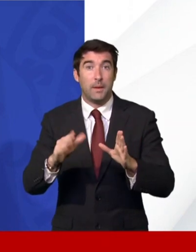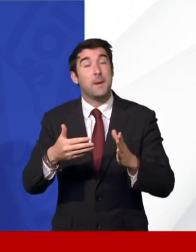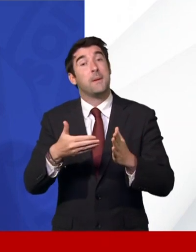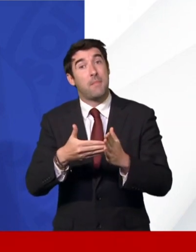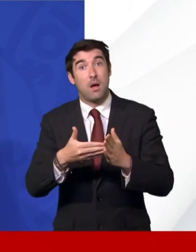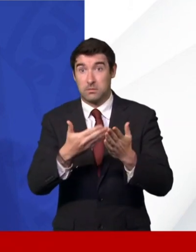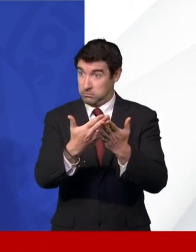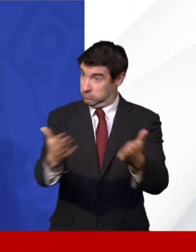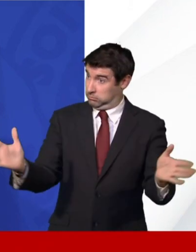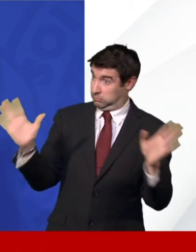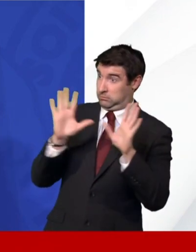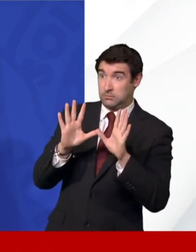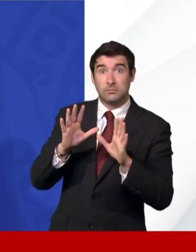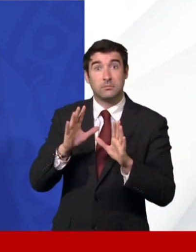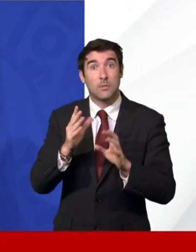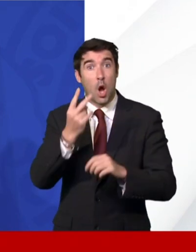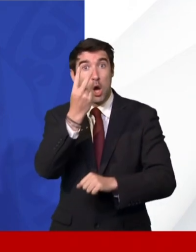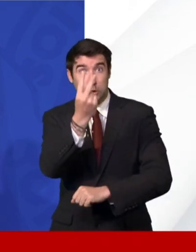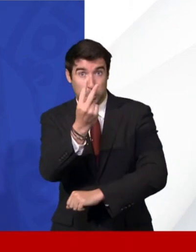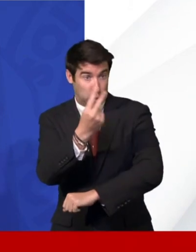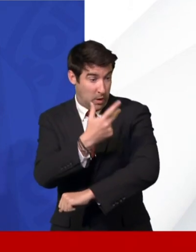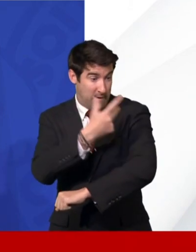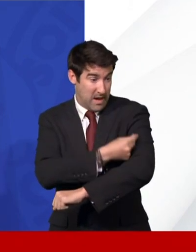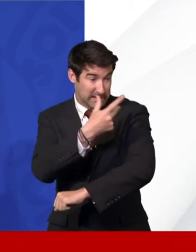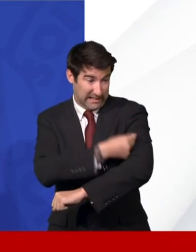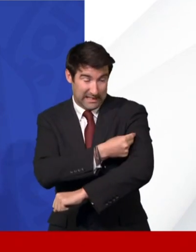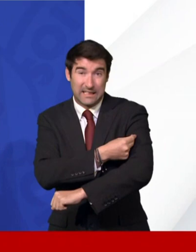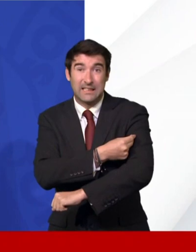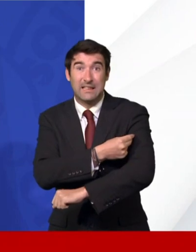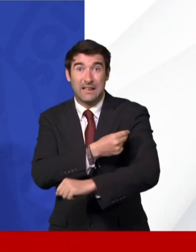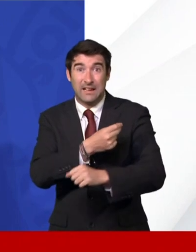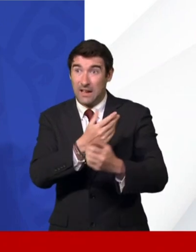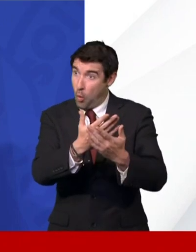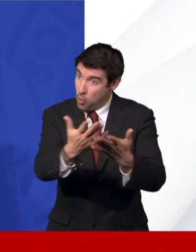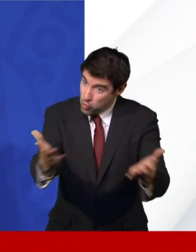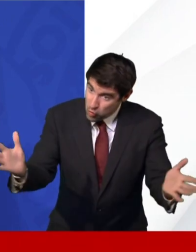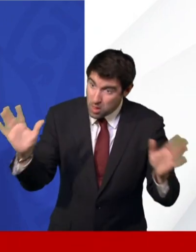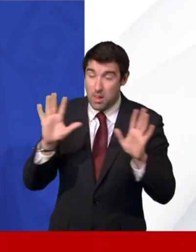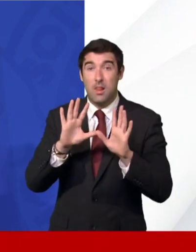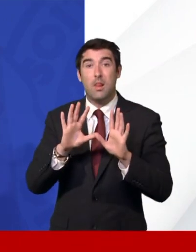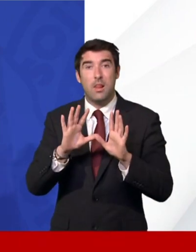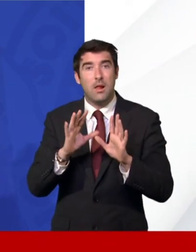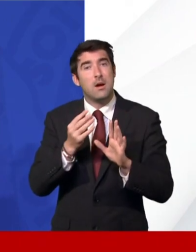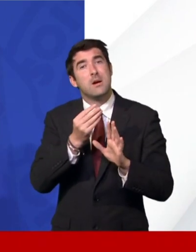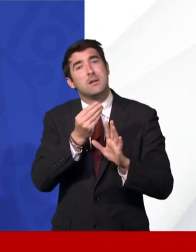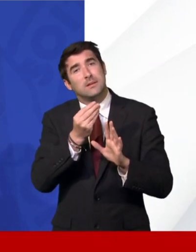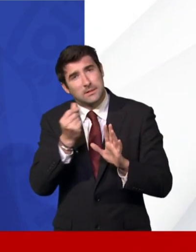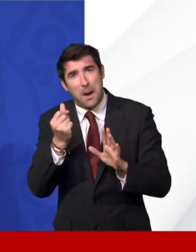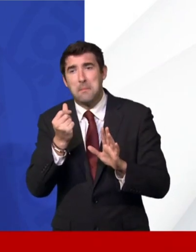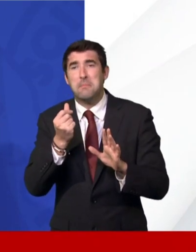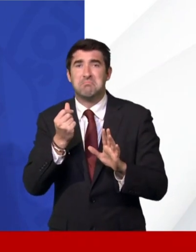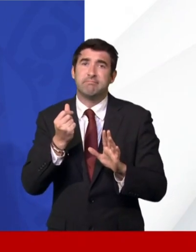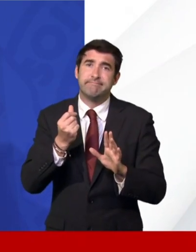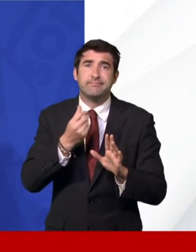it's inevitable that those 10% of that very large number remain at risk and therefore will be